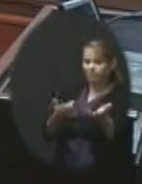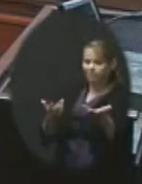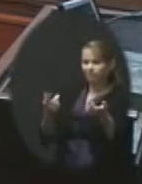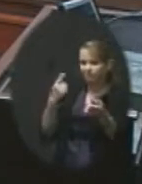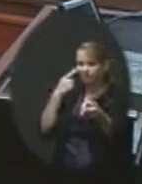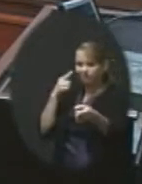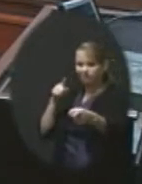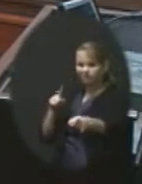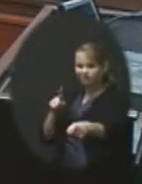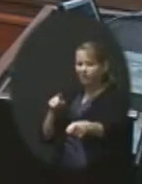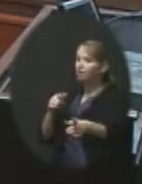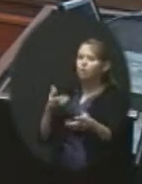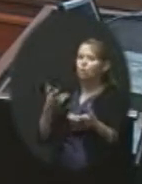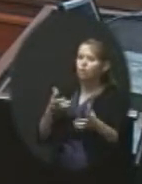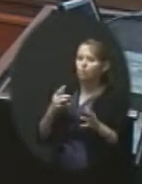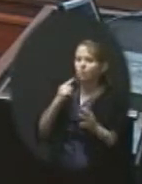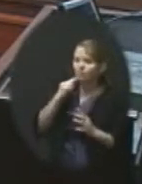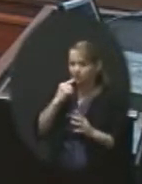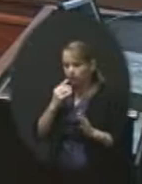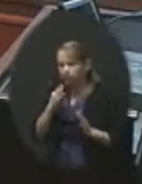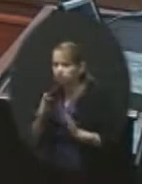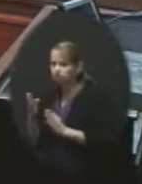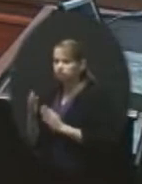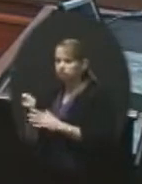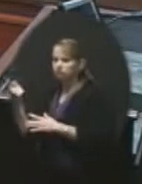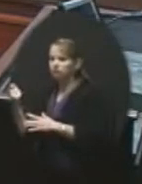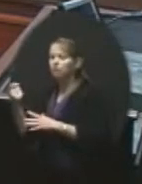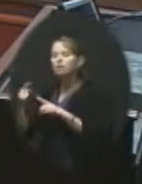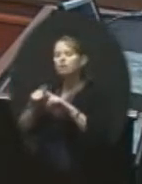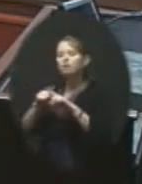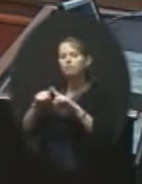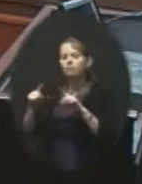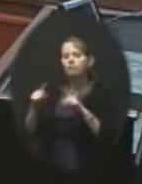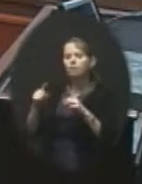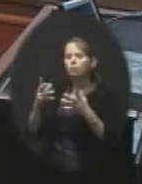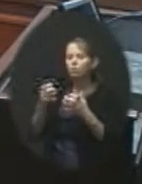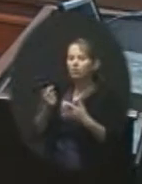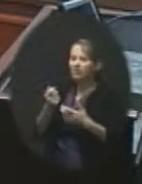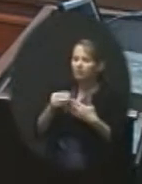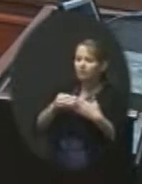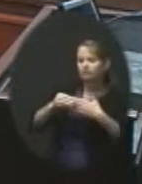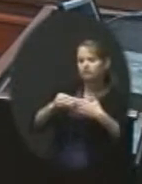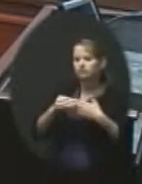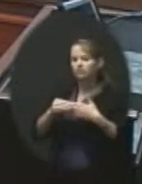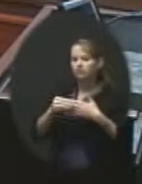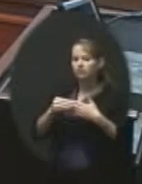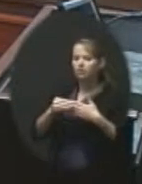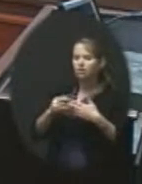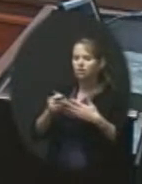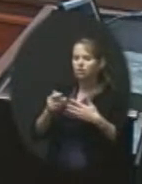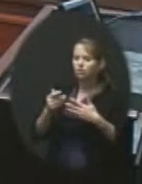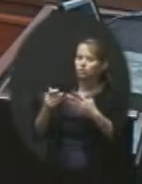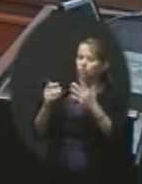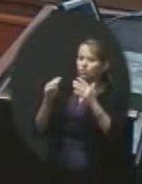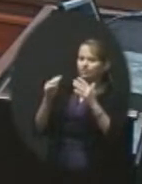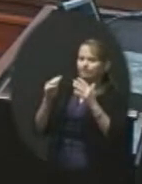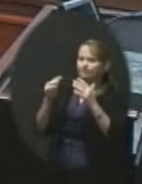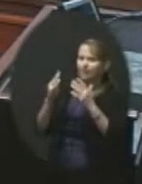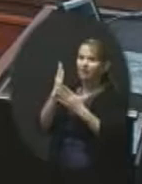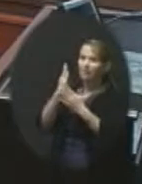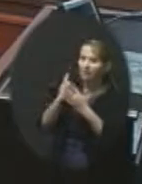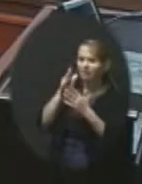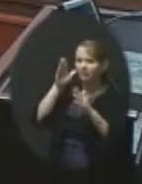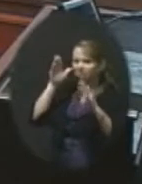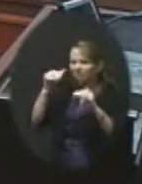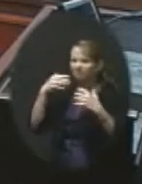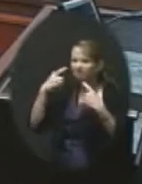this extreme, but we need to have a little bit here to be able to get some of the people that are very boisterous off the ledge, what I'll say is off the ledge from